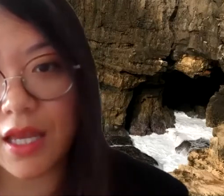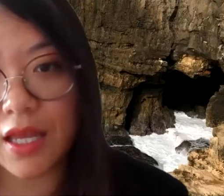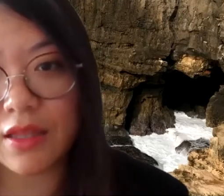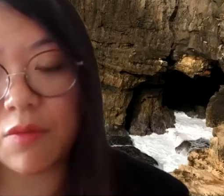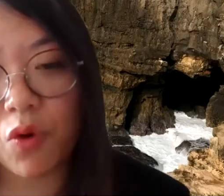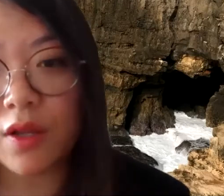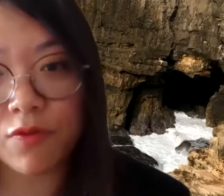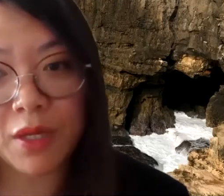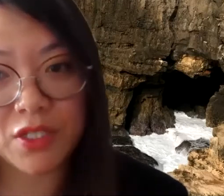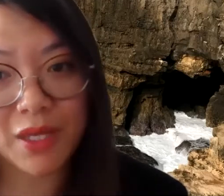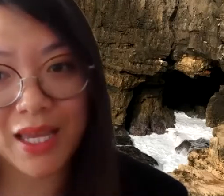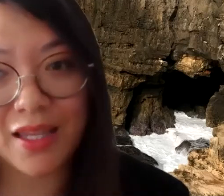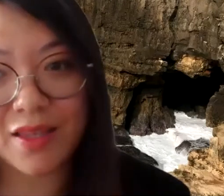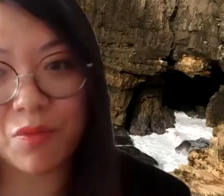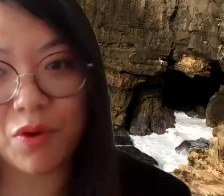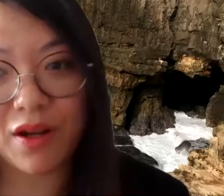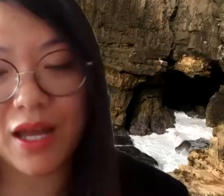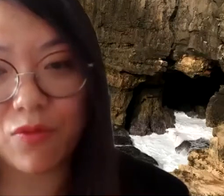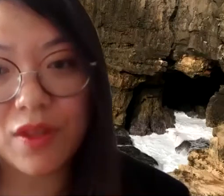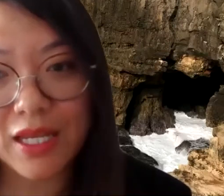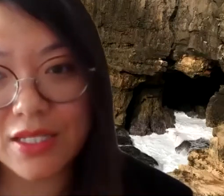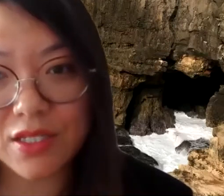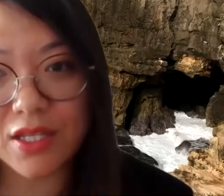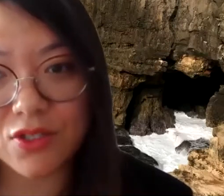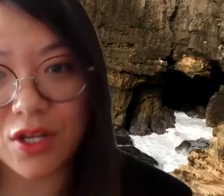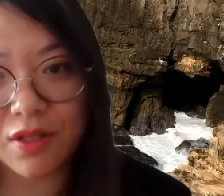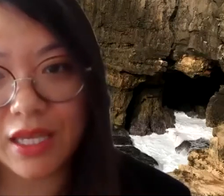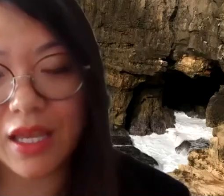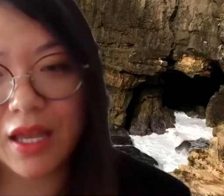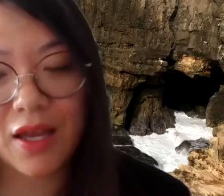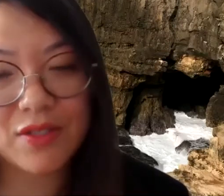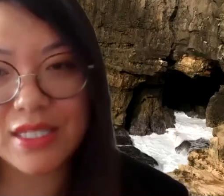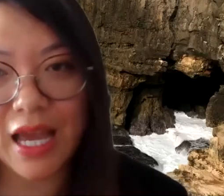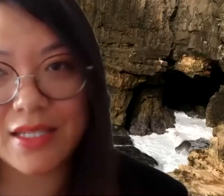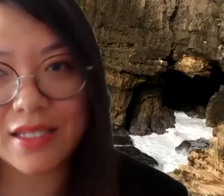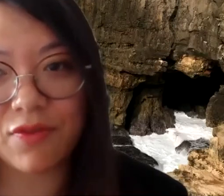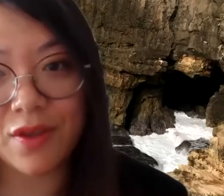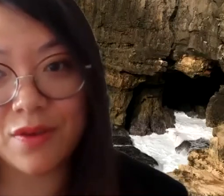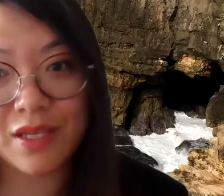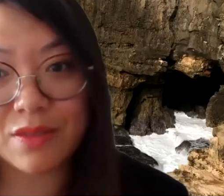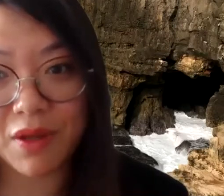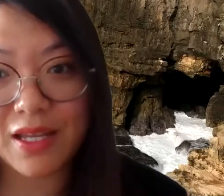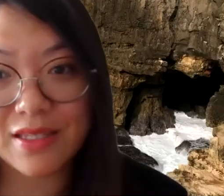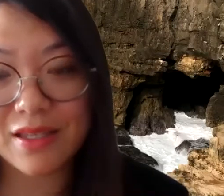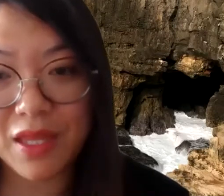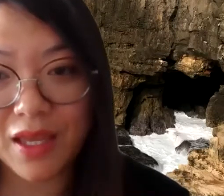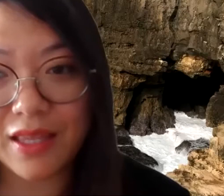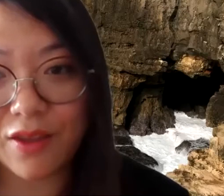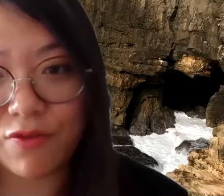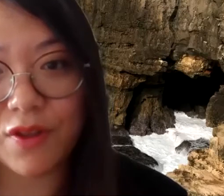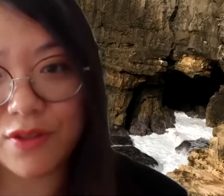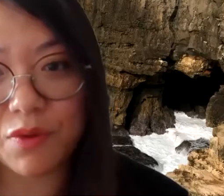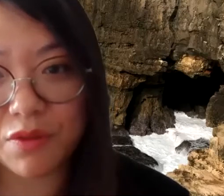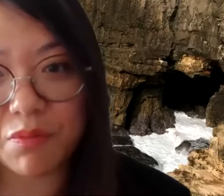And the more information we get, the more helpful it is to us generally. I would just ask if you experience something